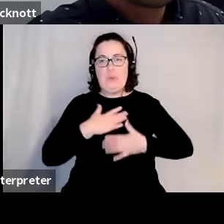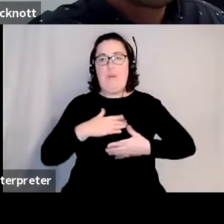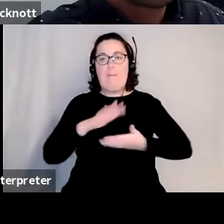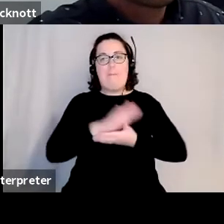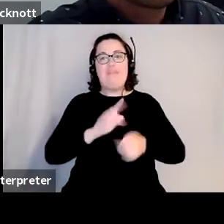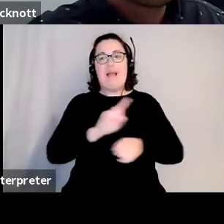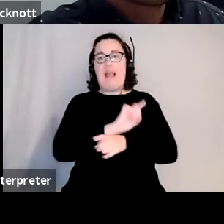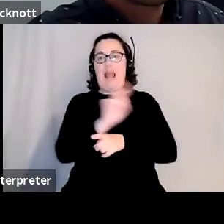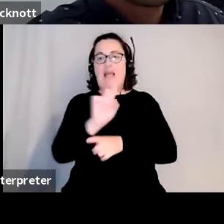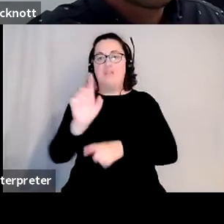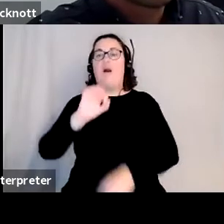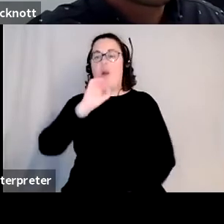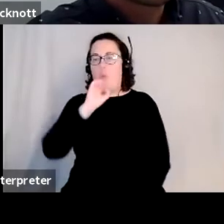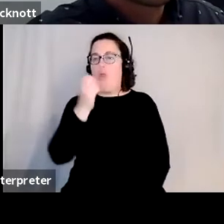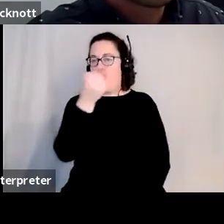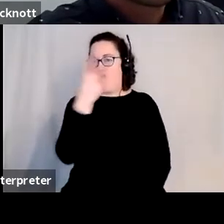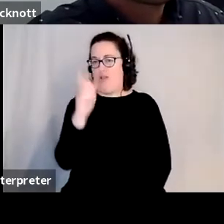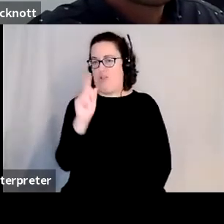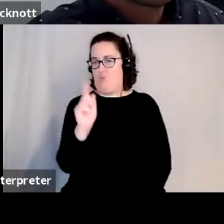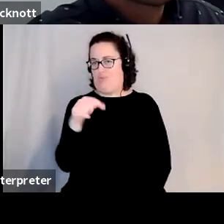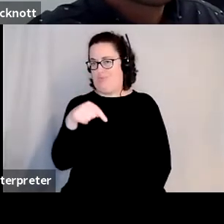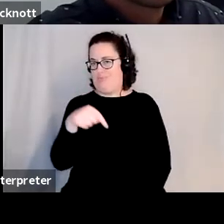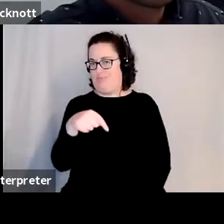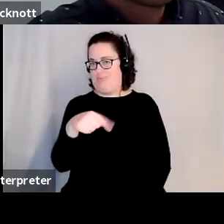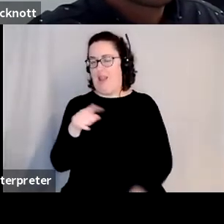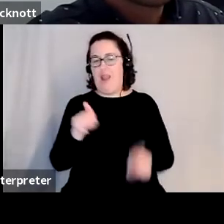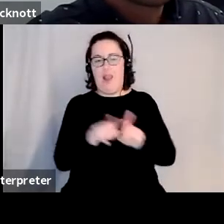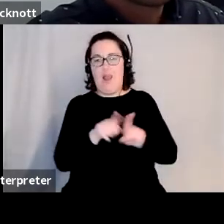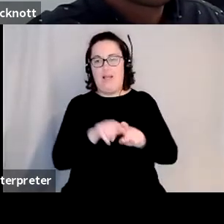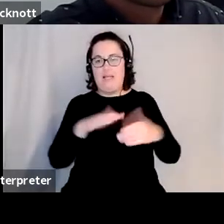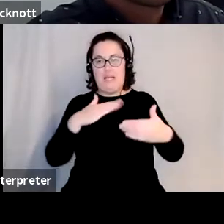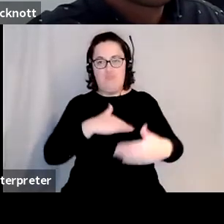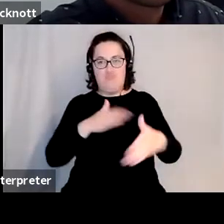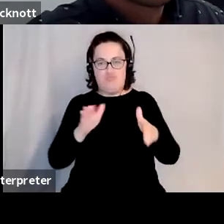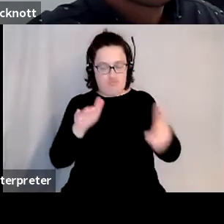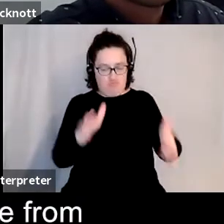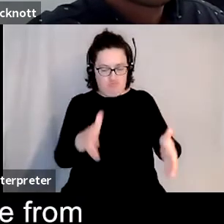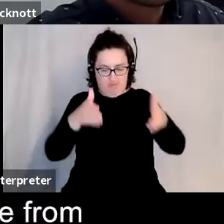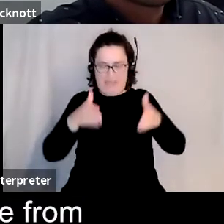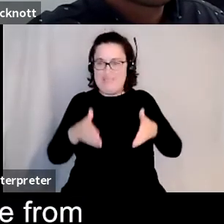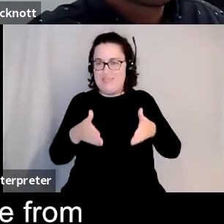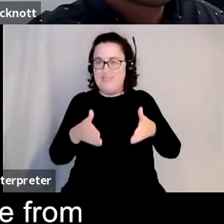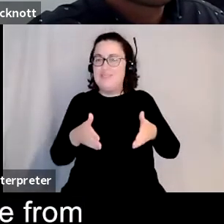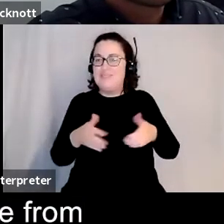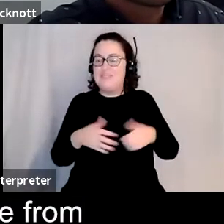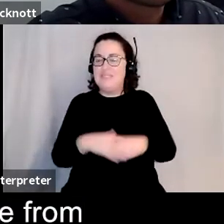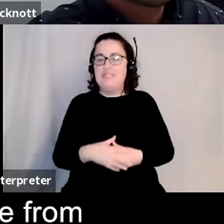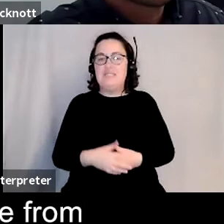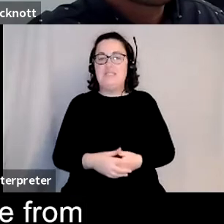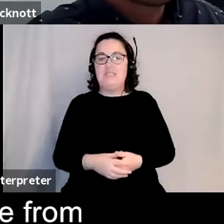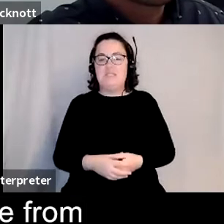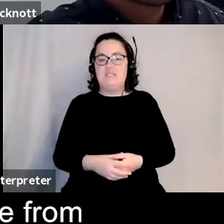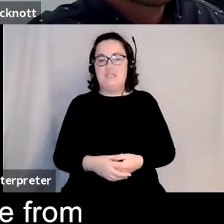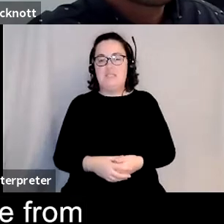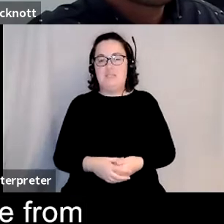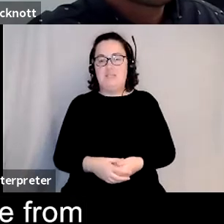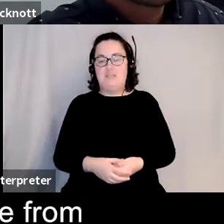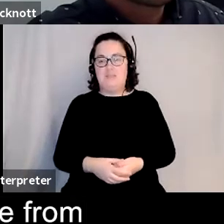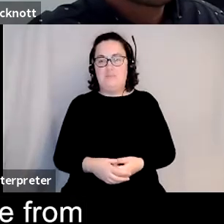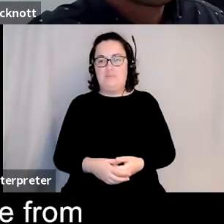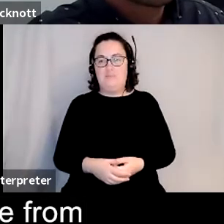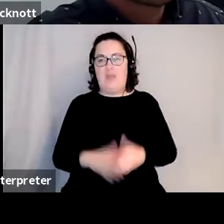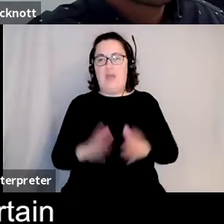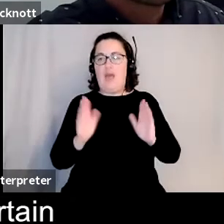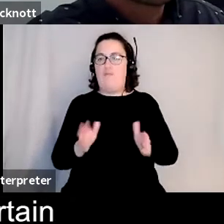on um in the work and i i um and it has to be very much made from the kind of the now